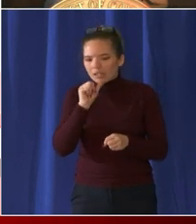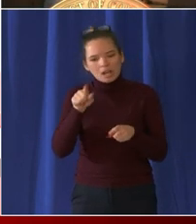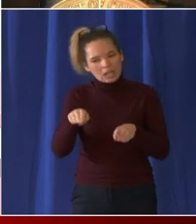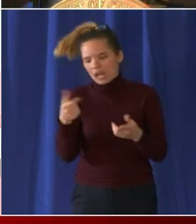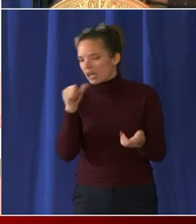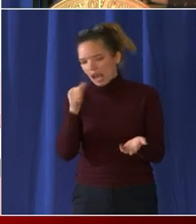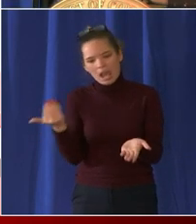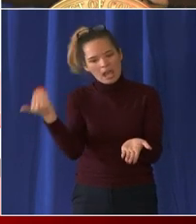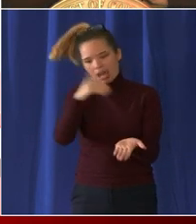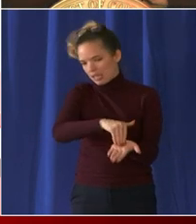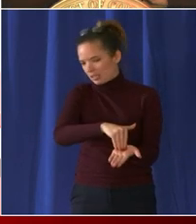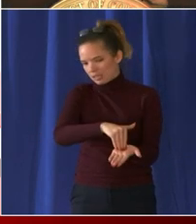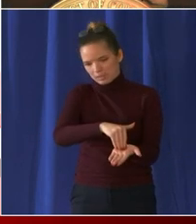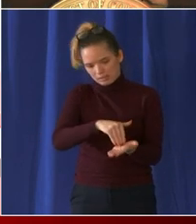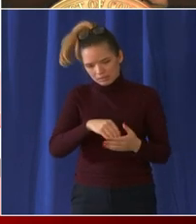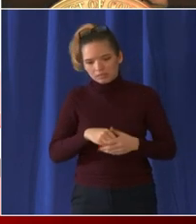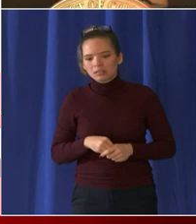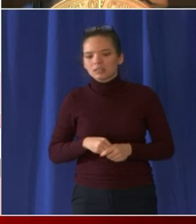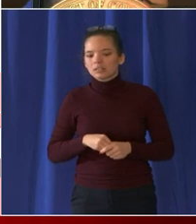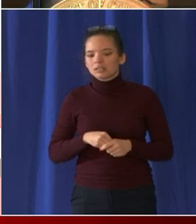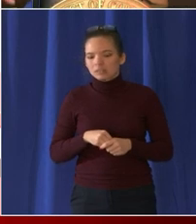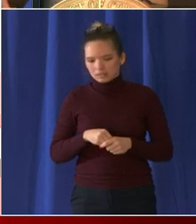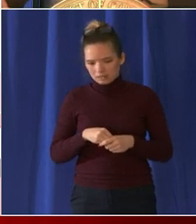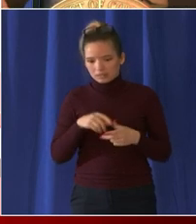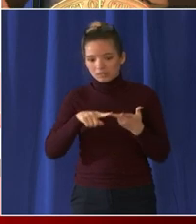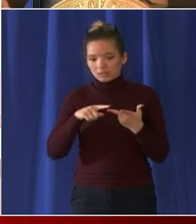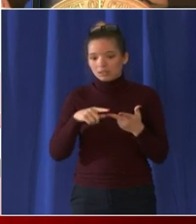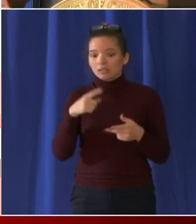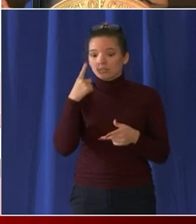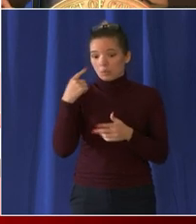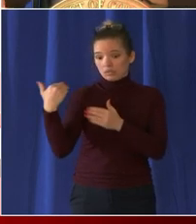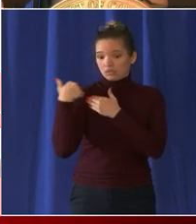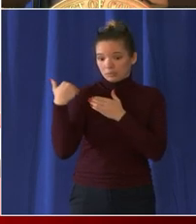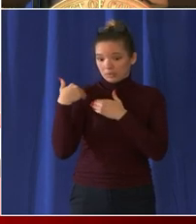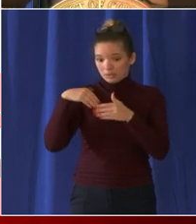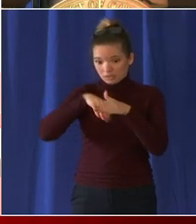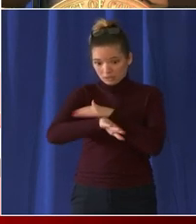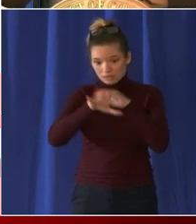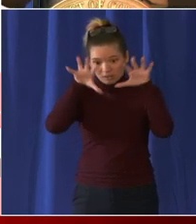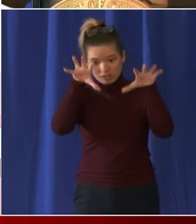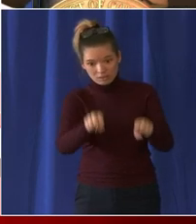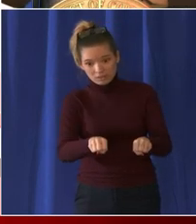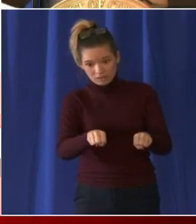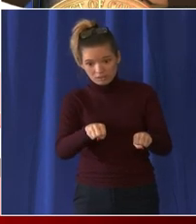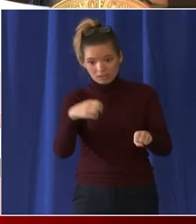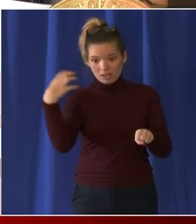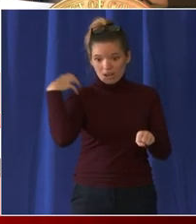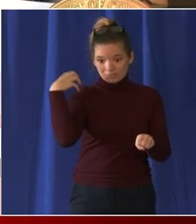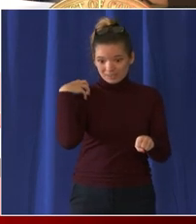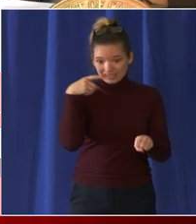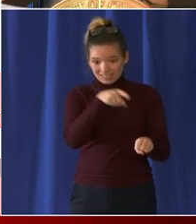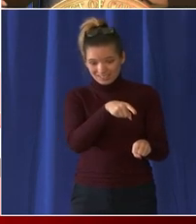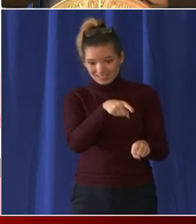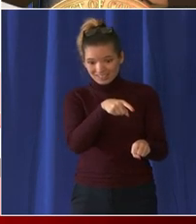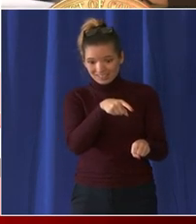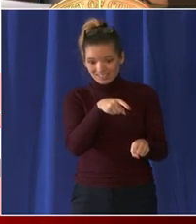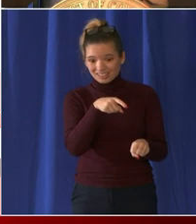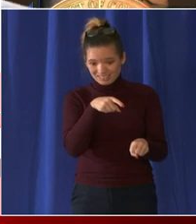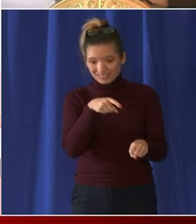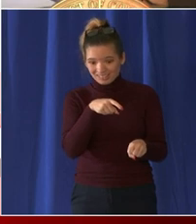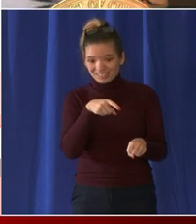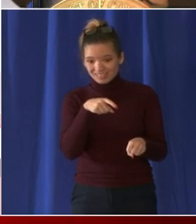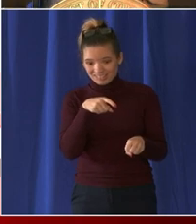accountability those responsible for inciting violence those responsible for placing bombs in our city uh who tried to